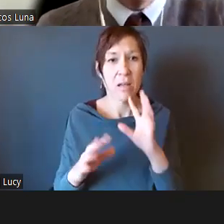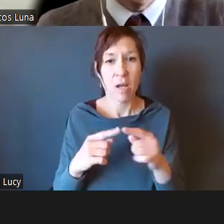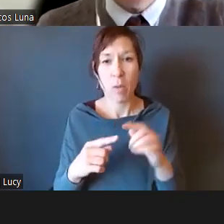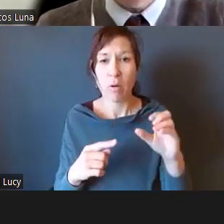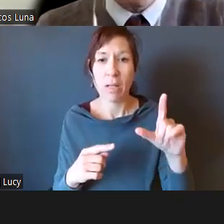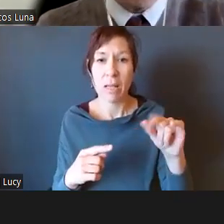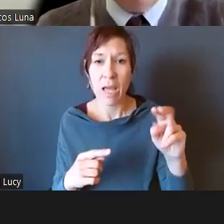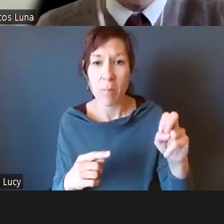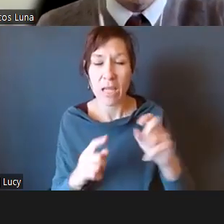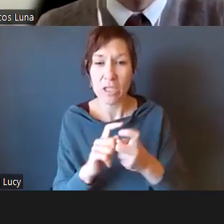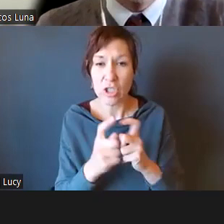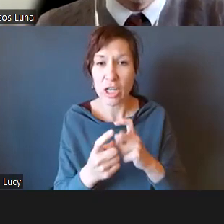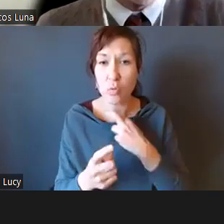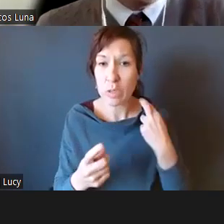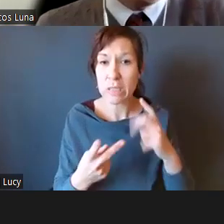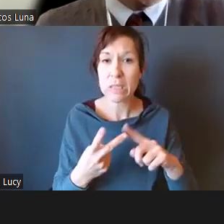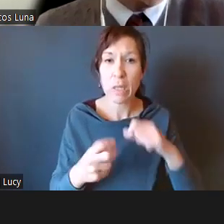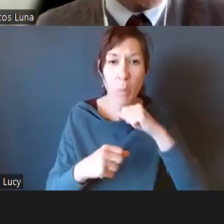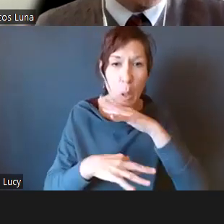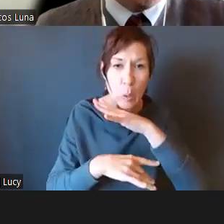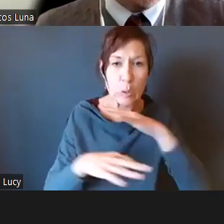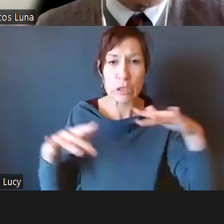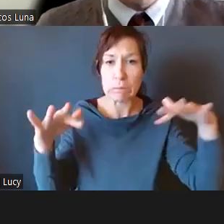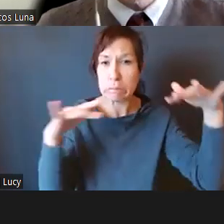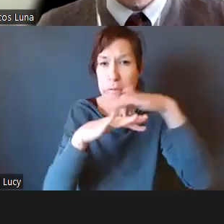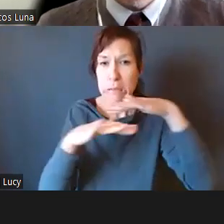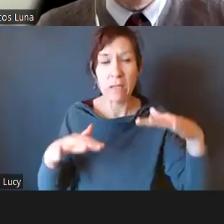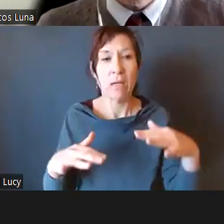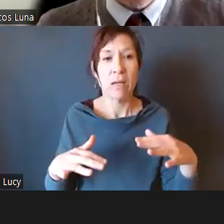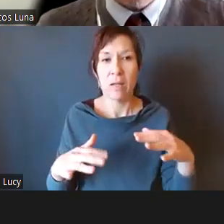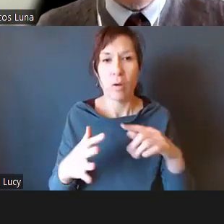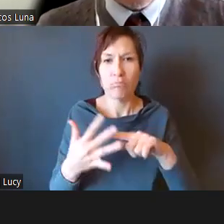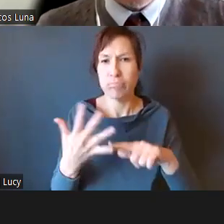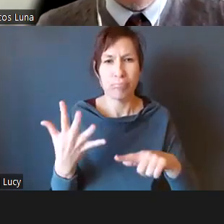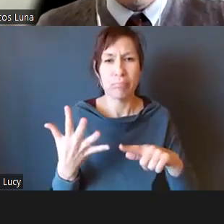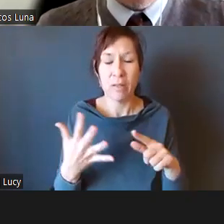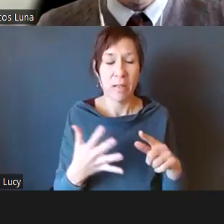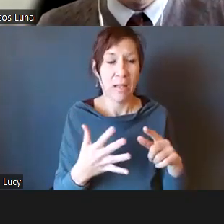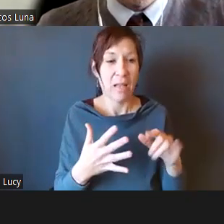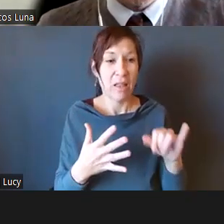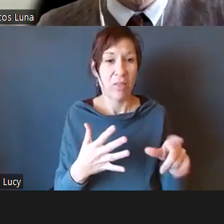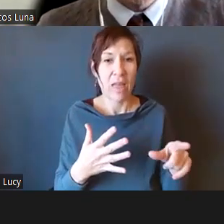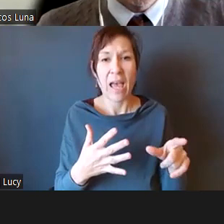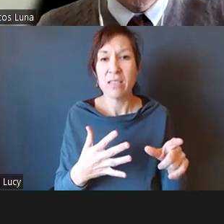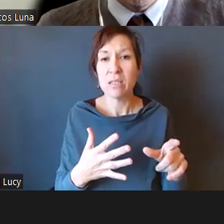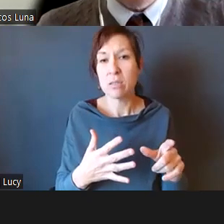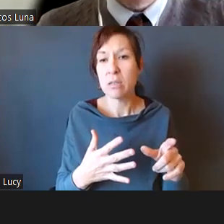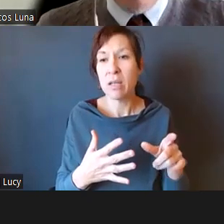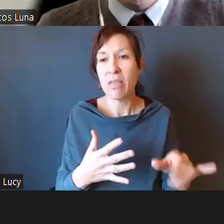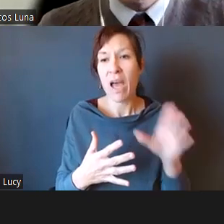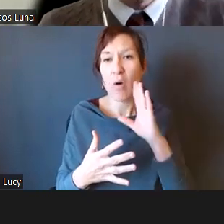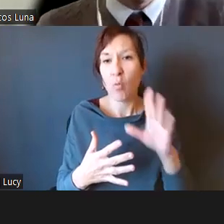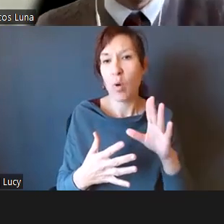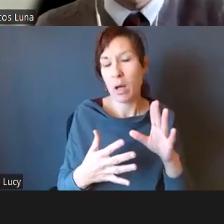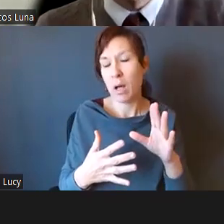pollution. You name it. That's one of the strongest predictors of that. So it's a very powerful criterion, but